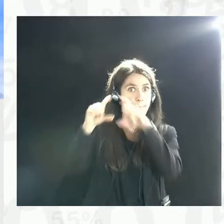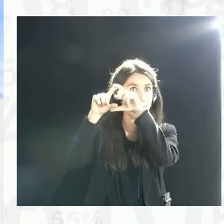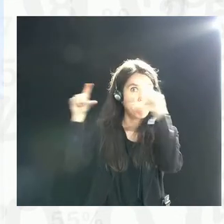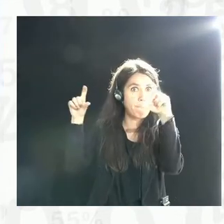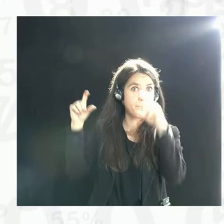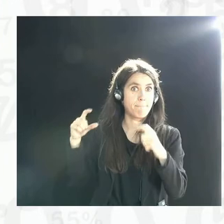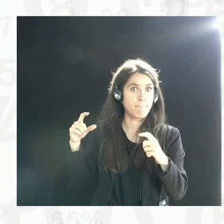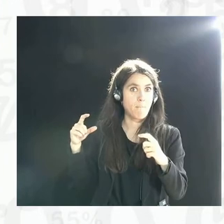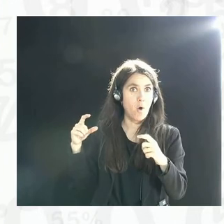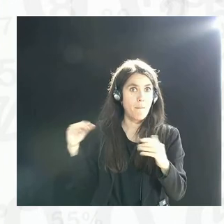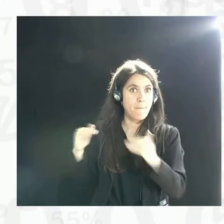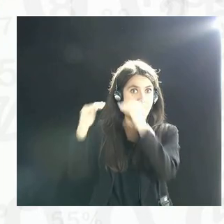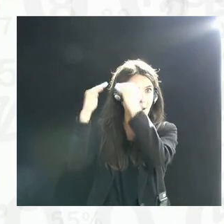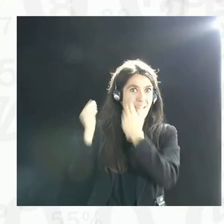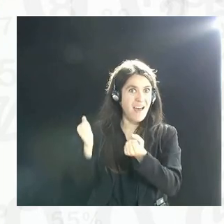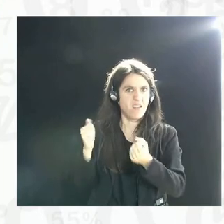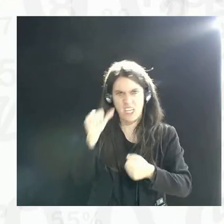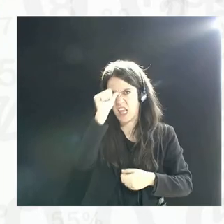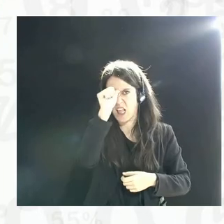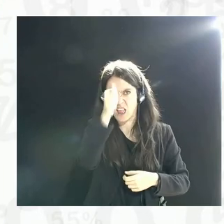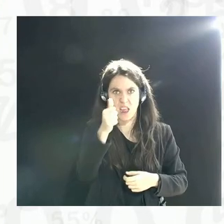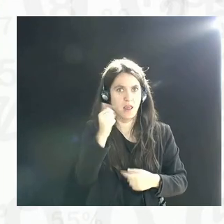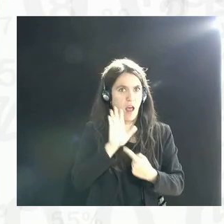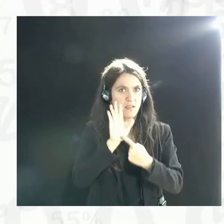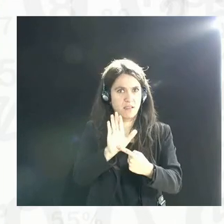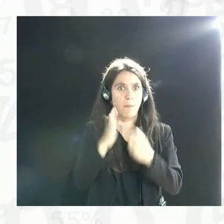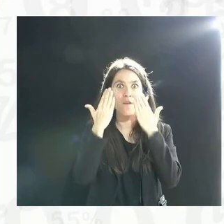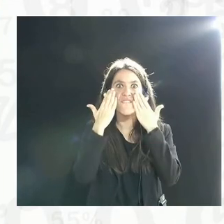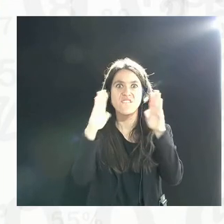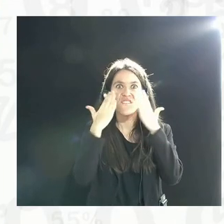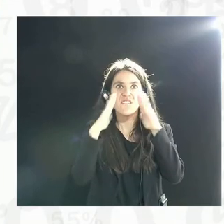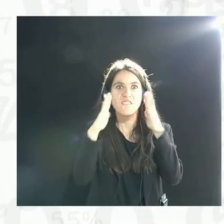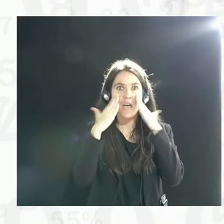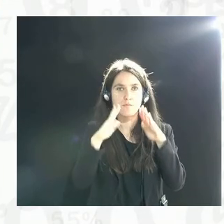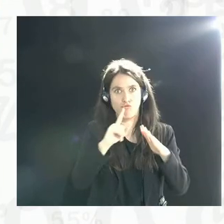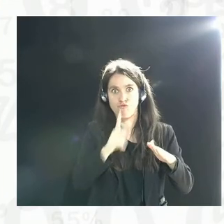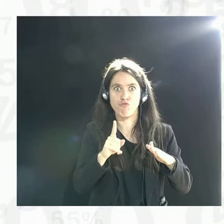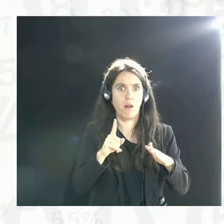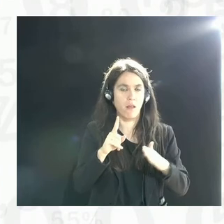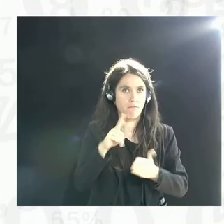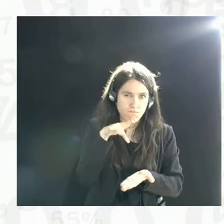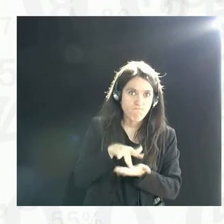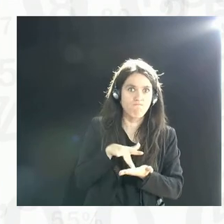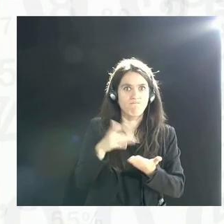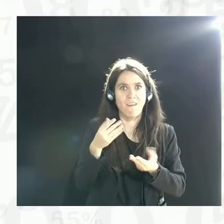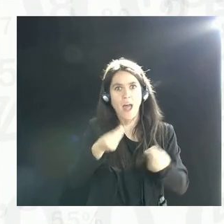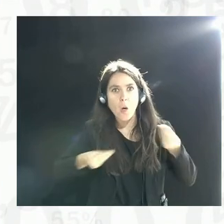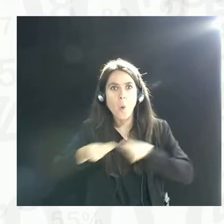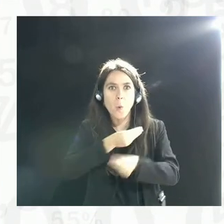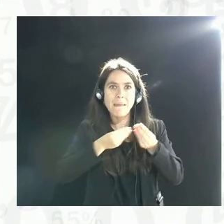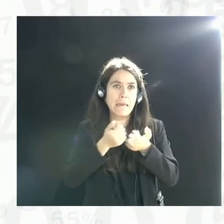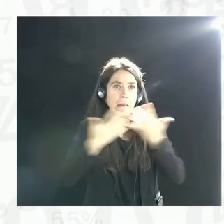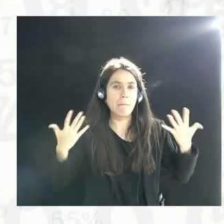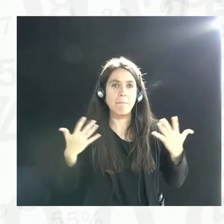In India, that's much more than just a social platform. It is at the heart of the economy for a lot of small businesses.